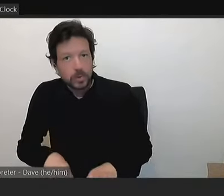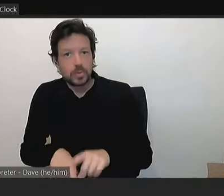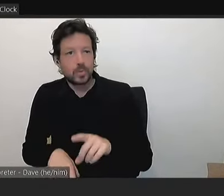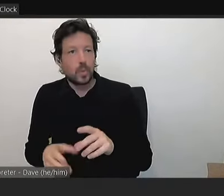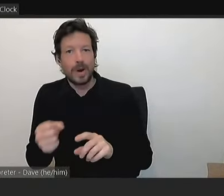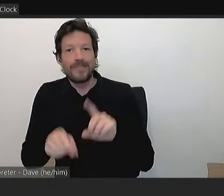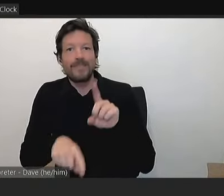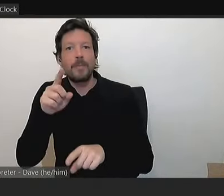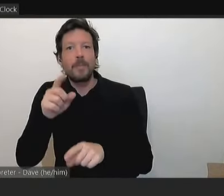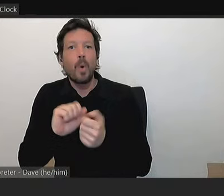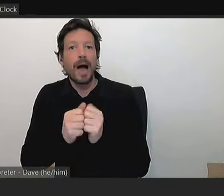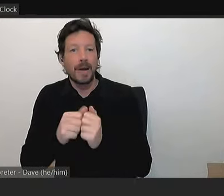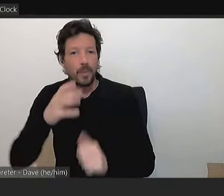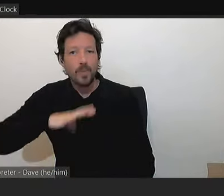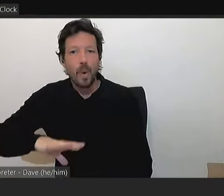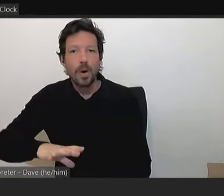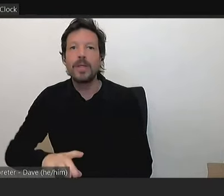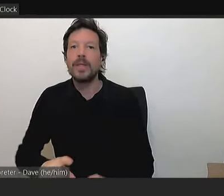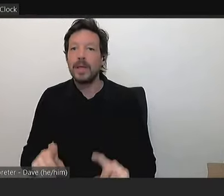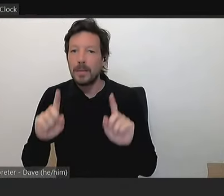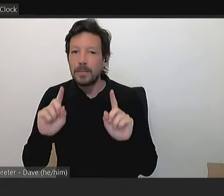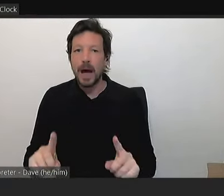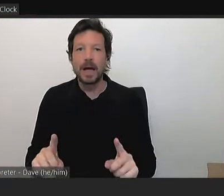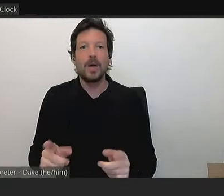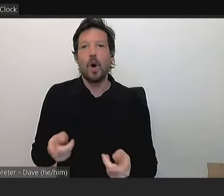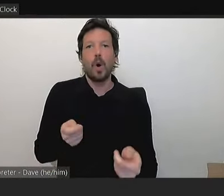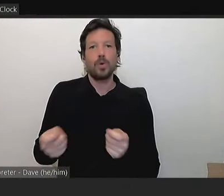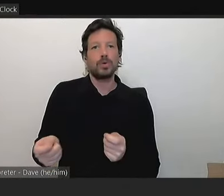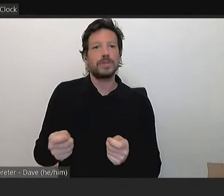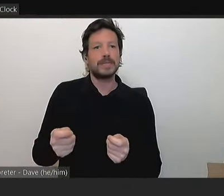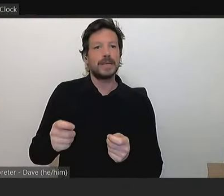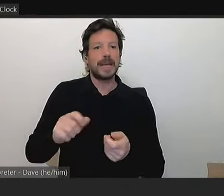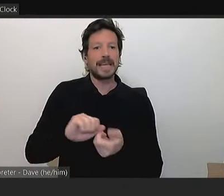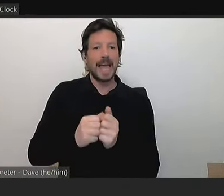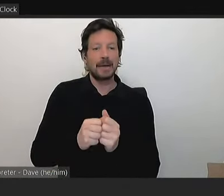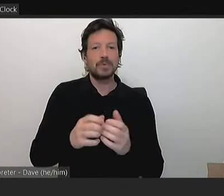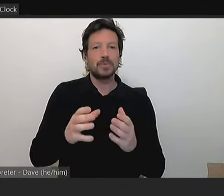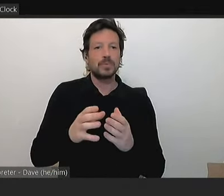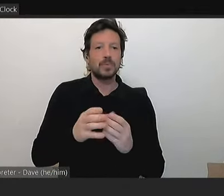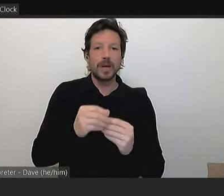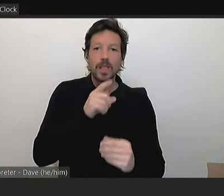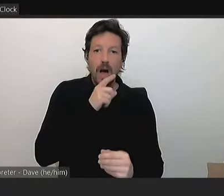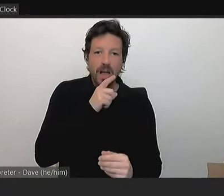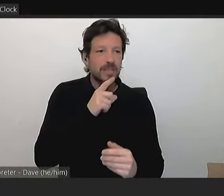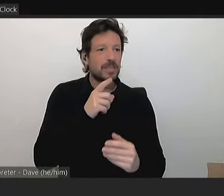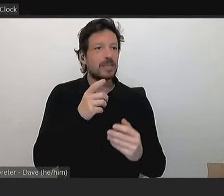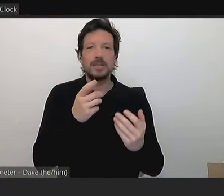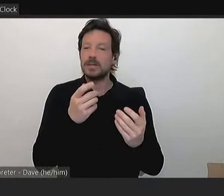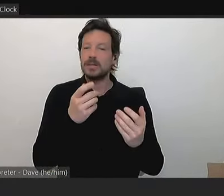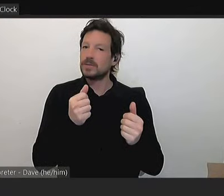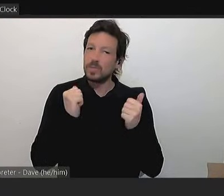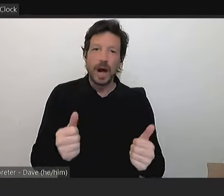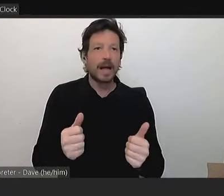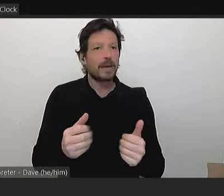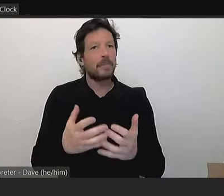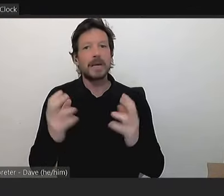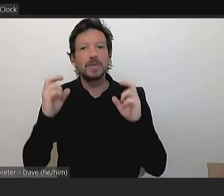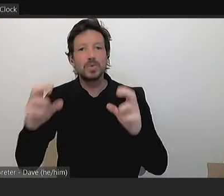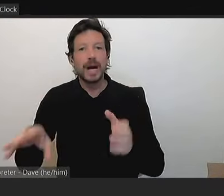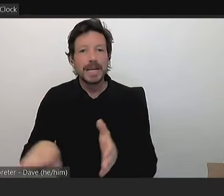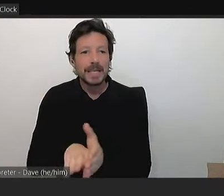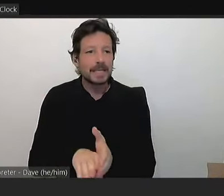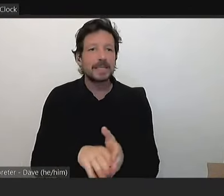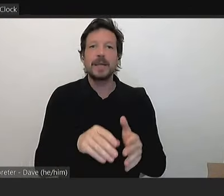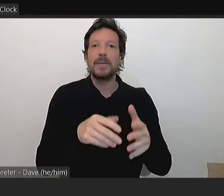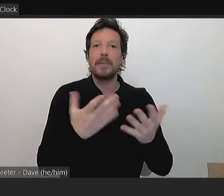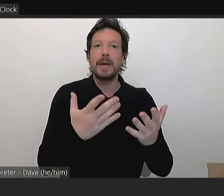just football. We know that hosting games under lights swell crowds, and we have a fantastic new train station, a large empty market car park that